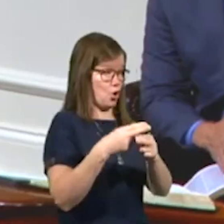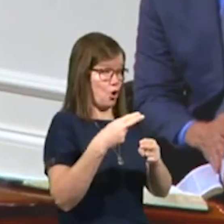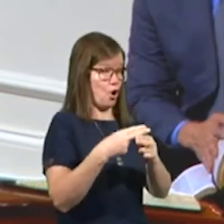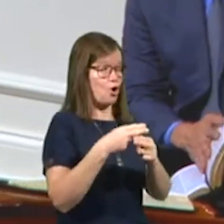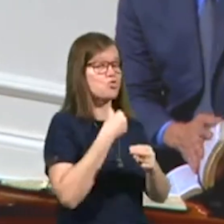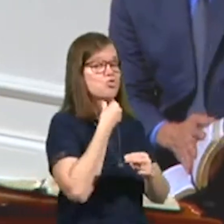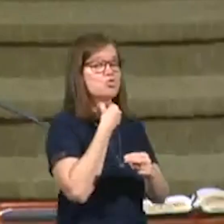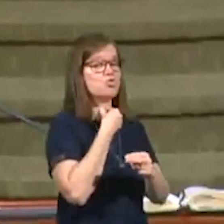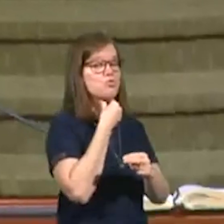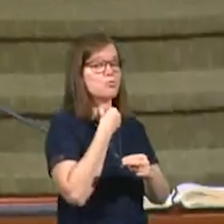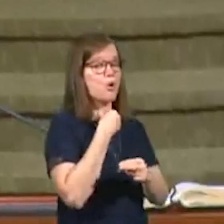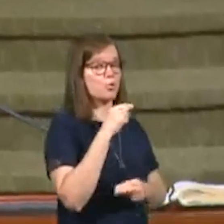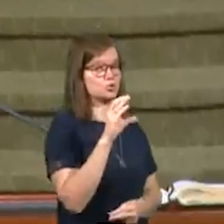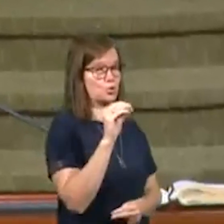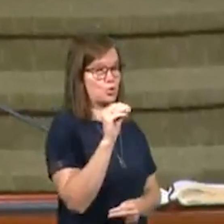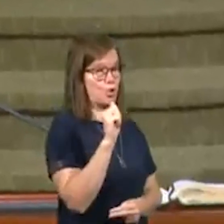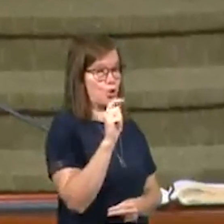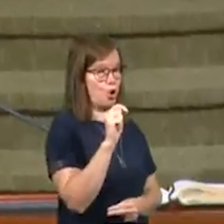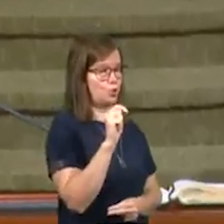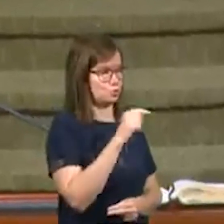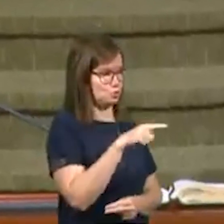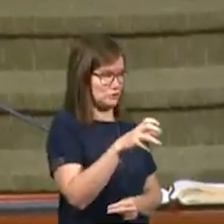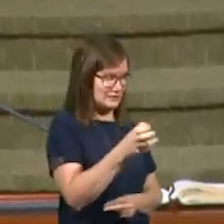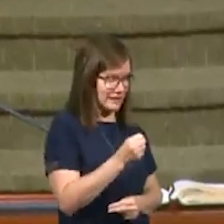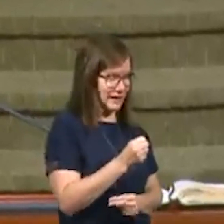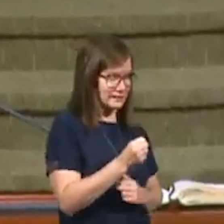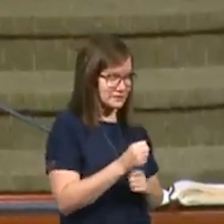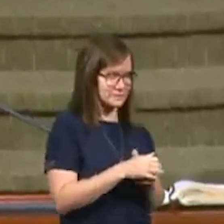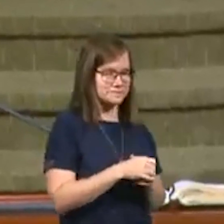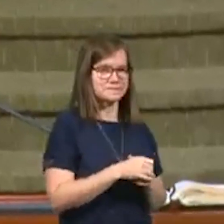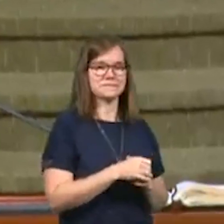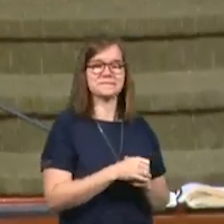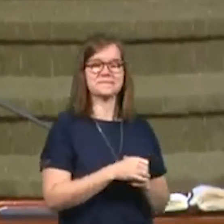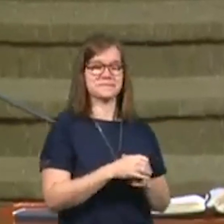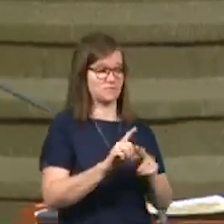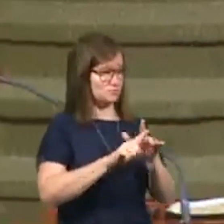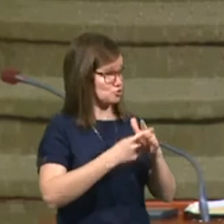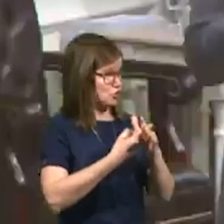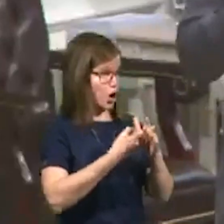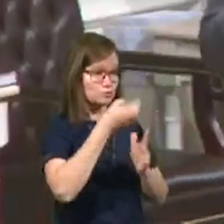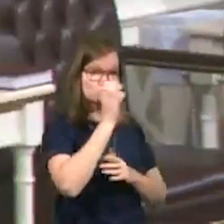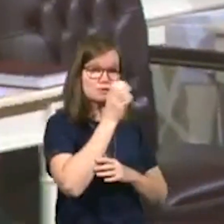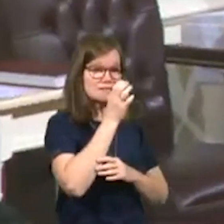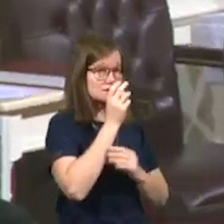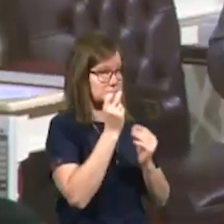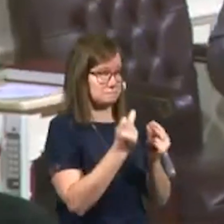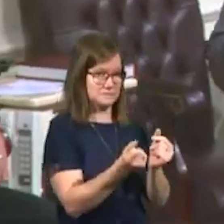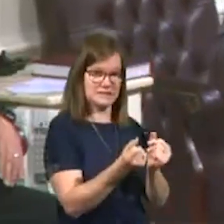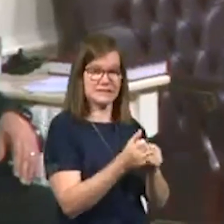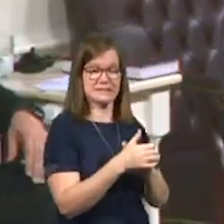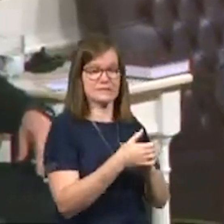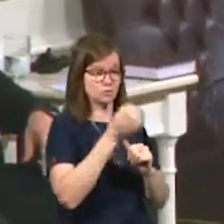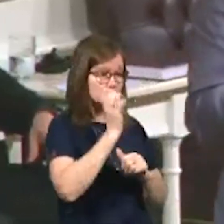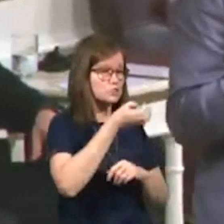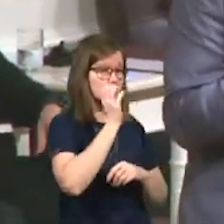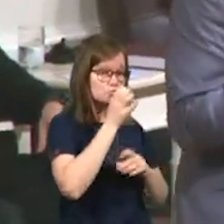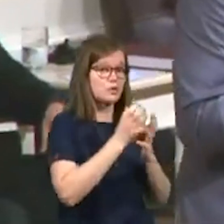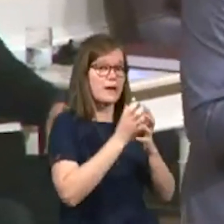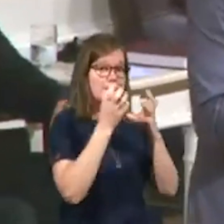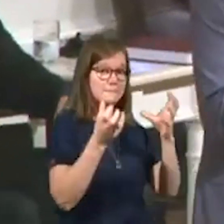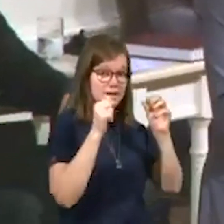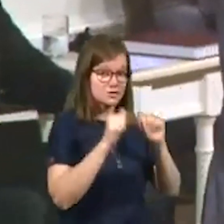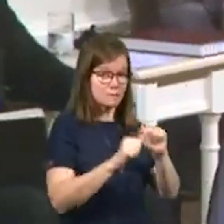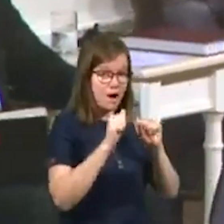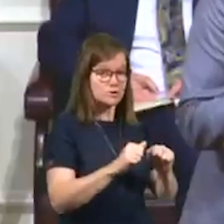throat coat. You need to get it. He said, he said, uh, start, start drinking it immediately. Drink as much of it as you